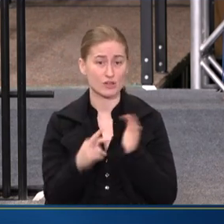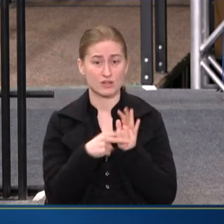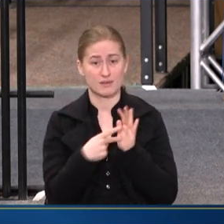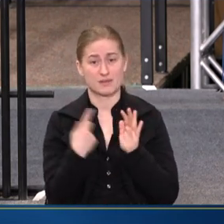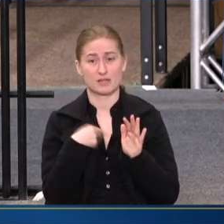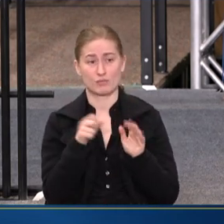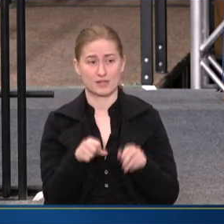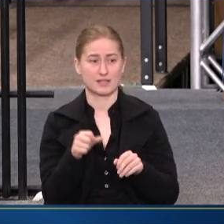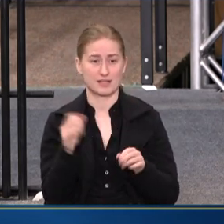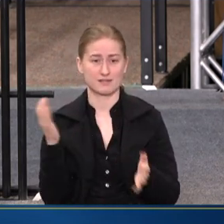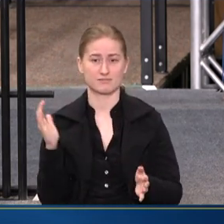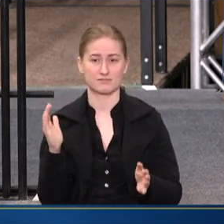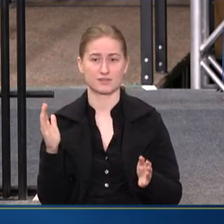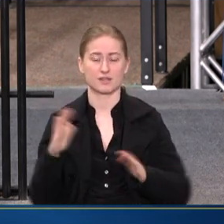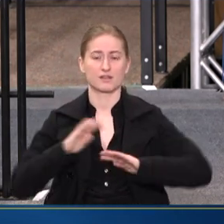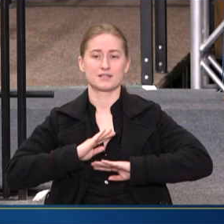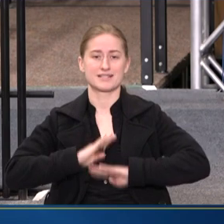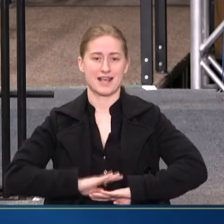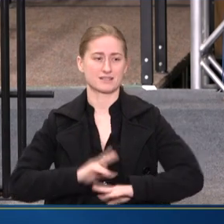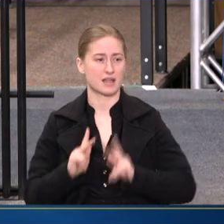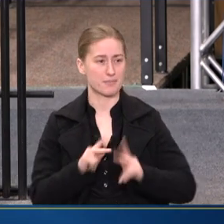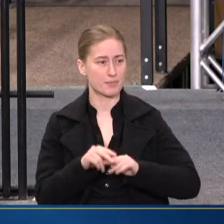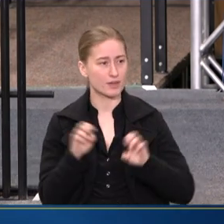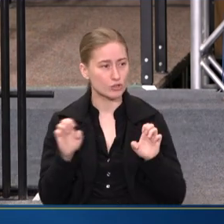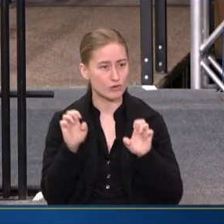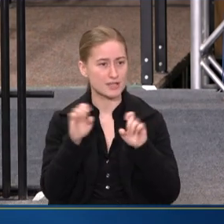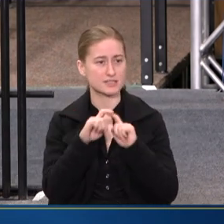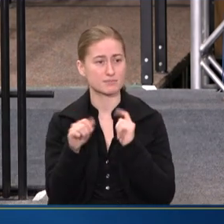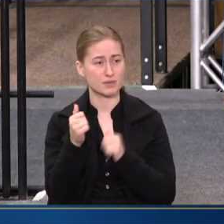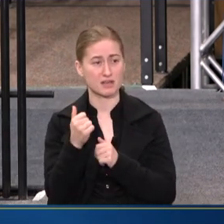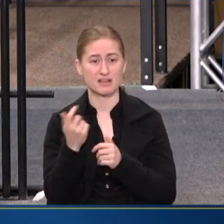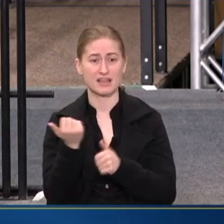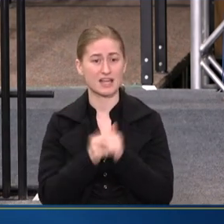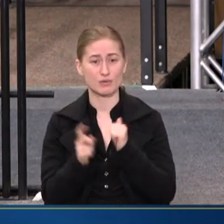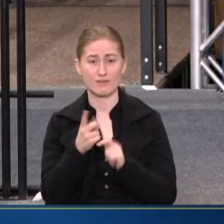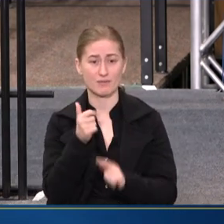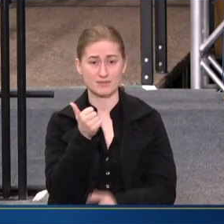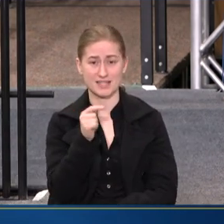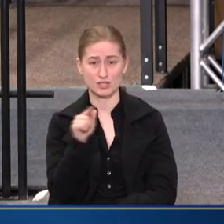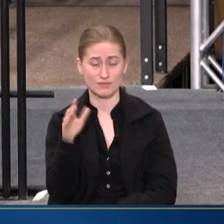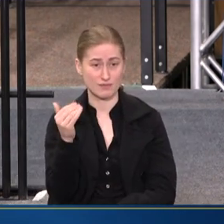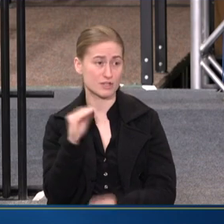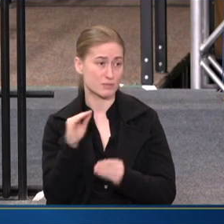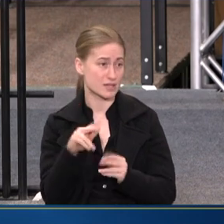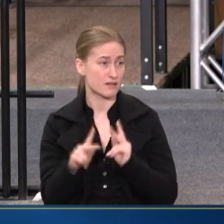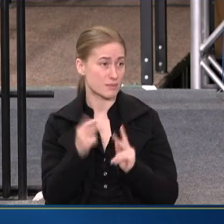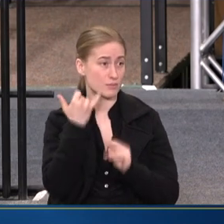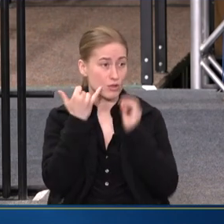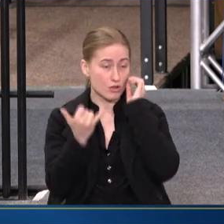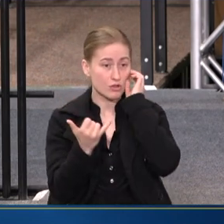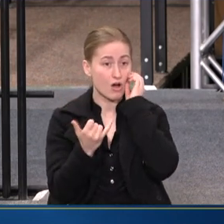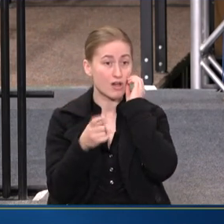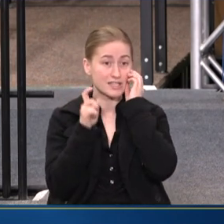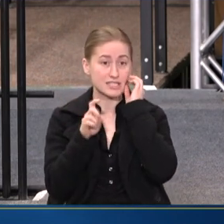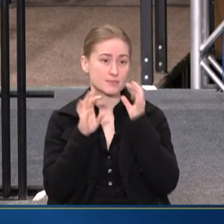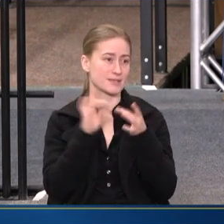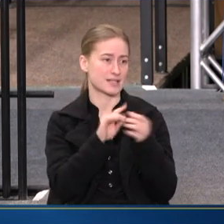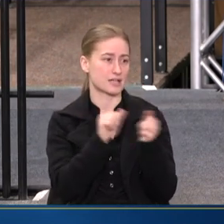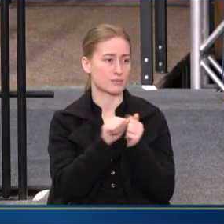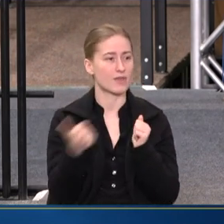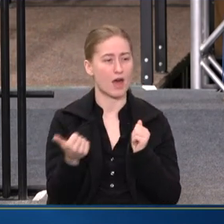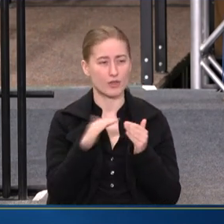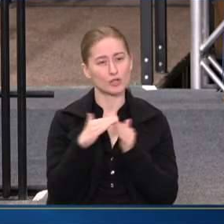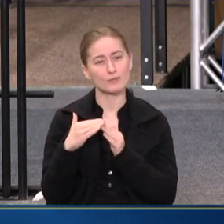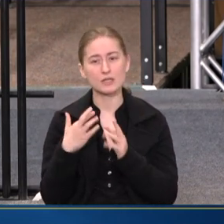WE'RE ABLE TO DEESCALATE FOLKS THAT ARE IN CRISIS. BUT ANYWHERE FROM 10 TO 15% OF PEOPLE THAT CALL THE CALL CENTER NEED TO BE CONNECTED TO OTHER